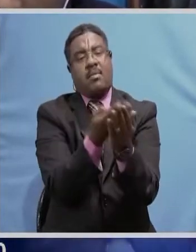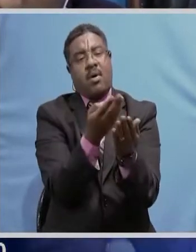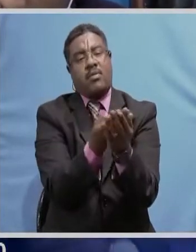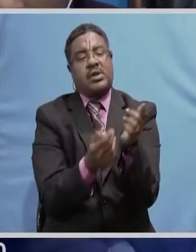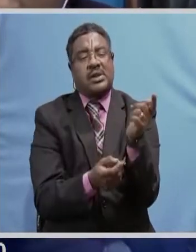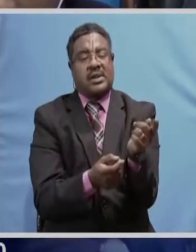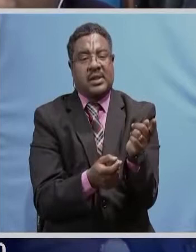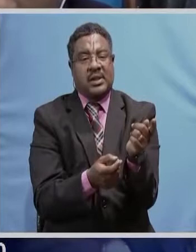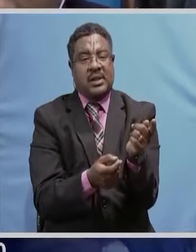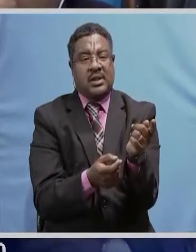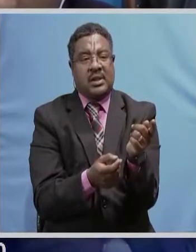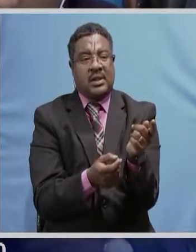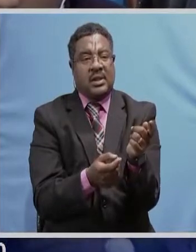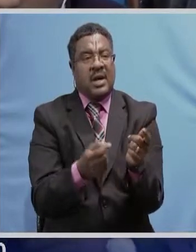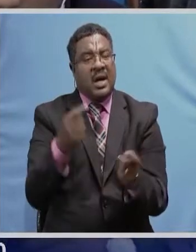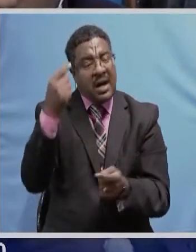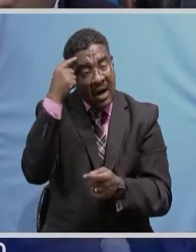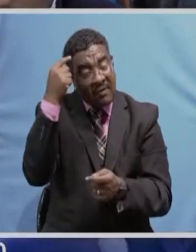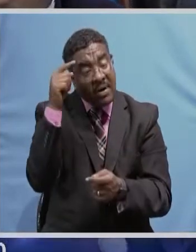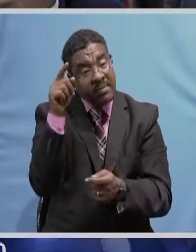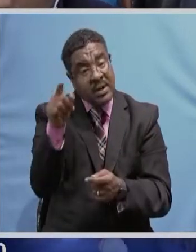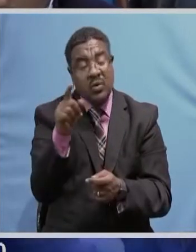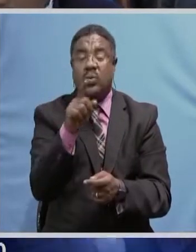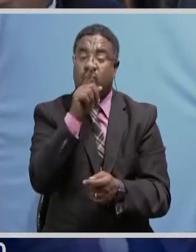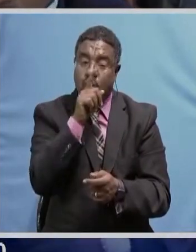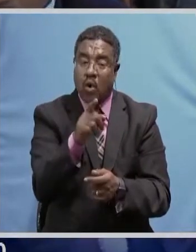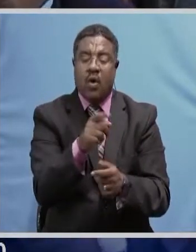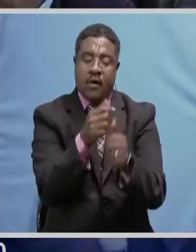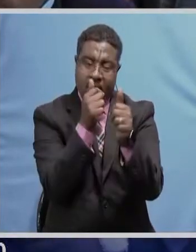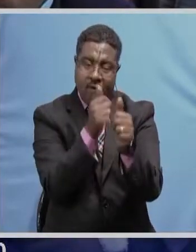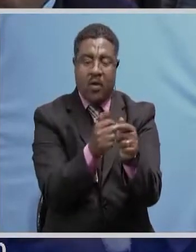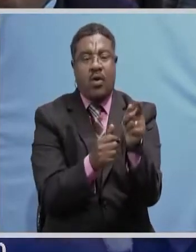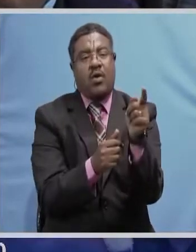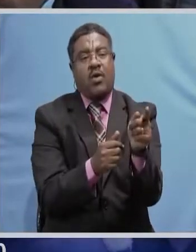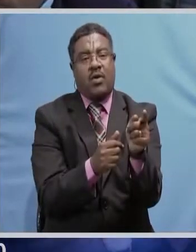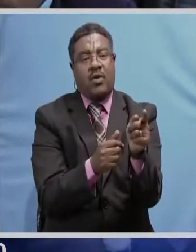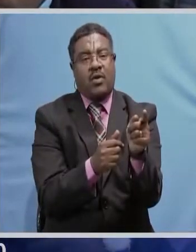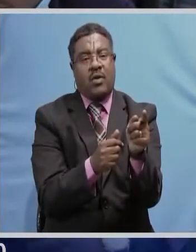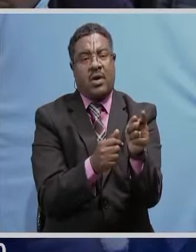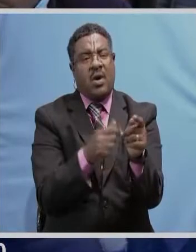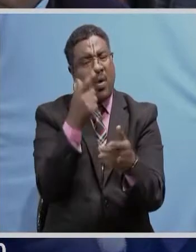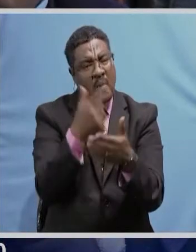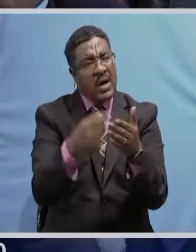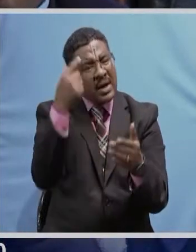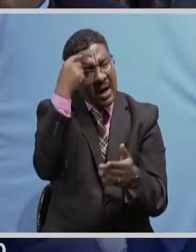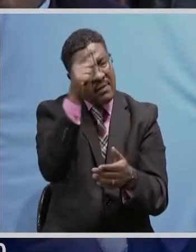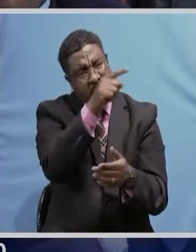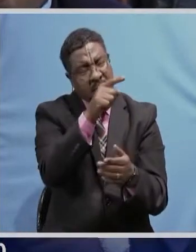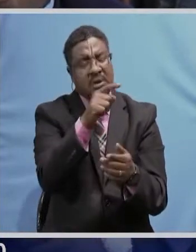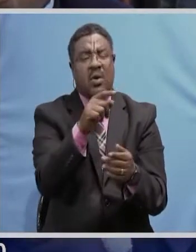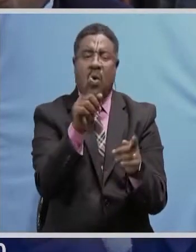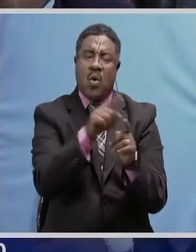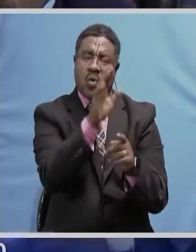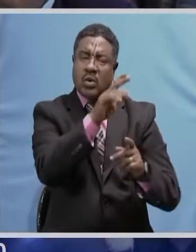proposed amendment to confirm government will indeed move these amendments in view of the commitment and goodwill shown by